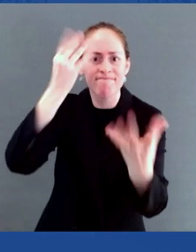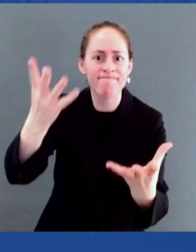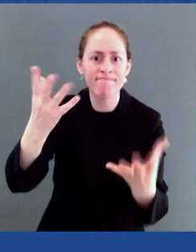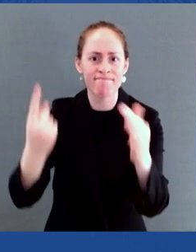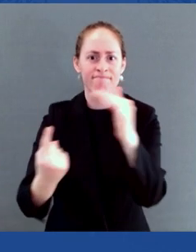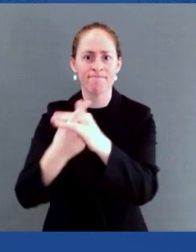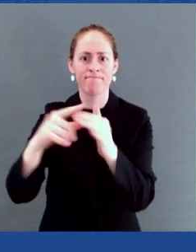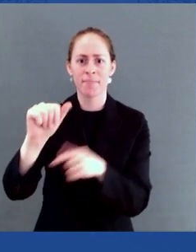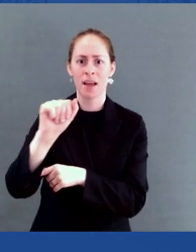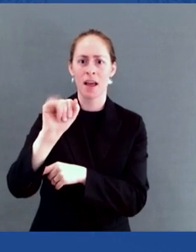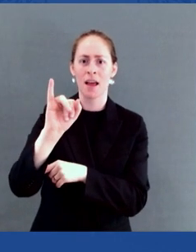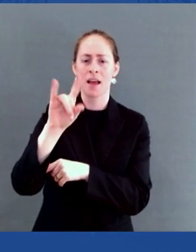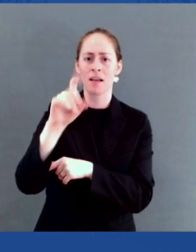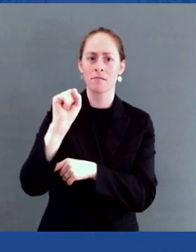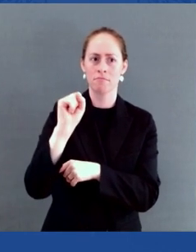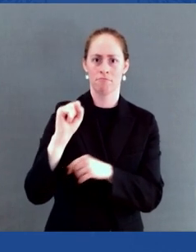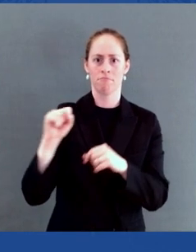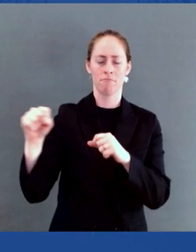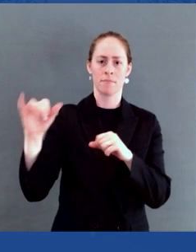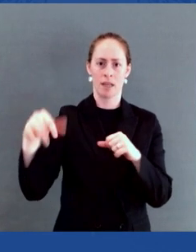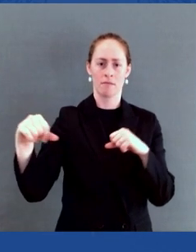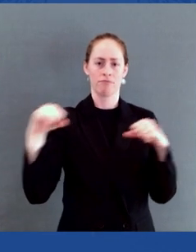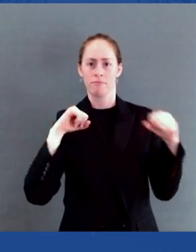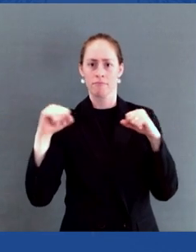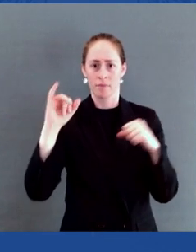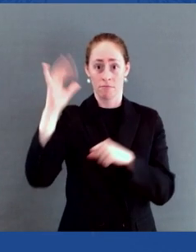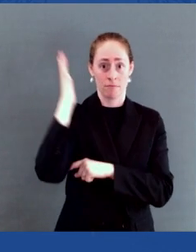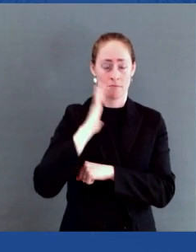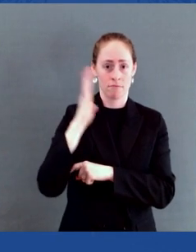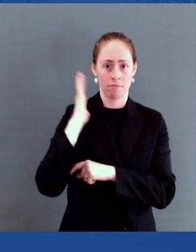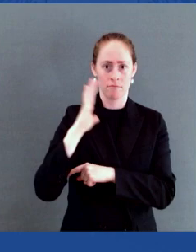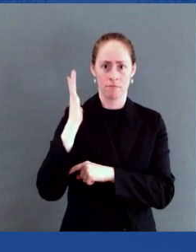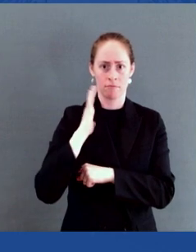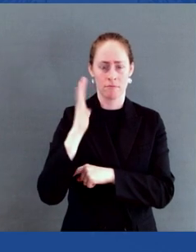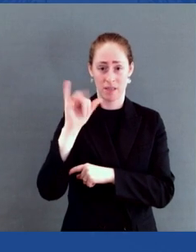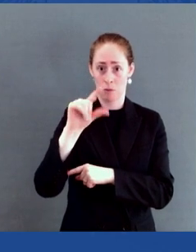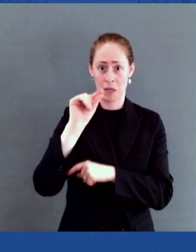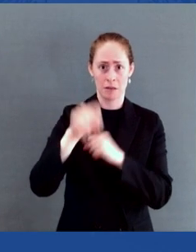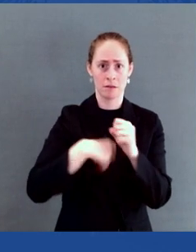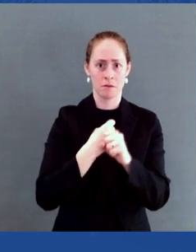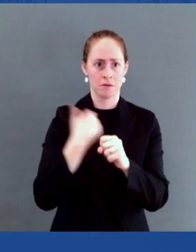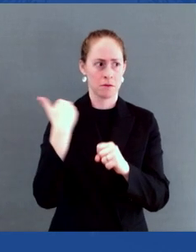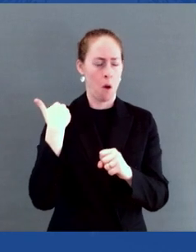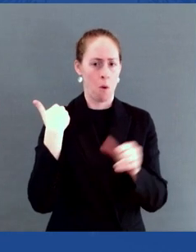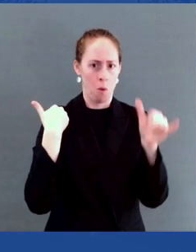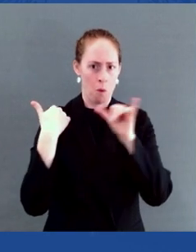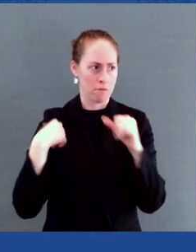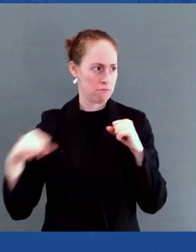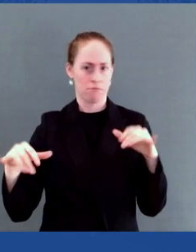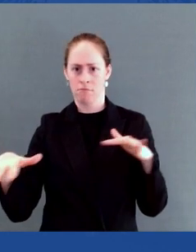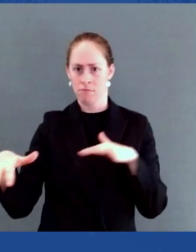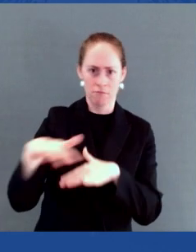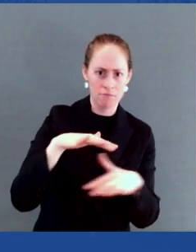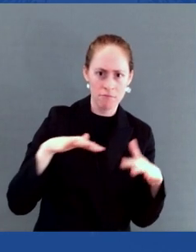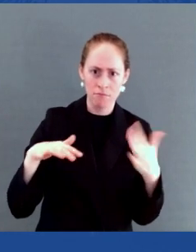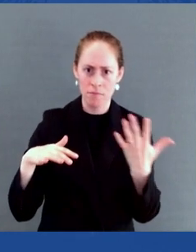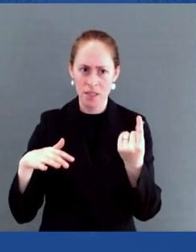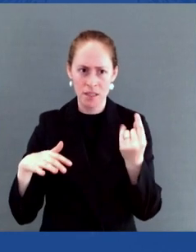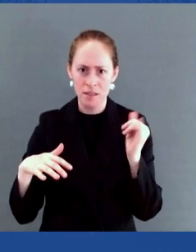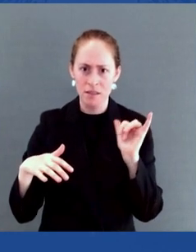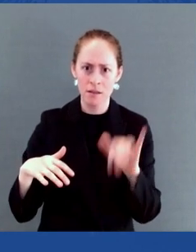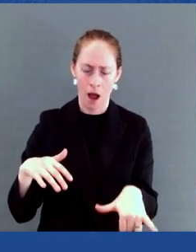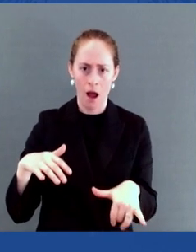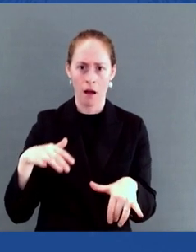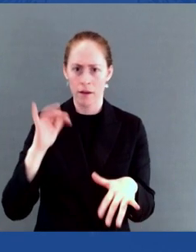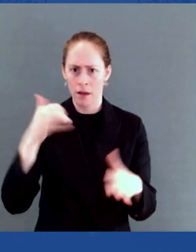fully imagine even 20 years ago, before the landmark investments that the United States made through PEPFAR and President's Emergency